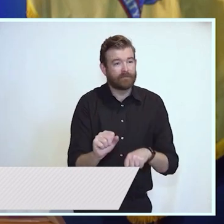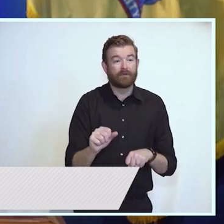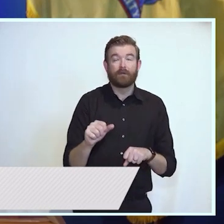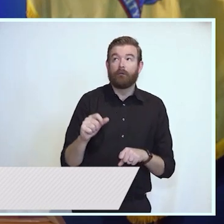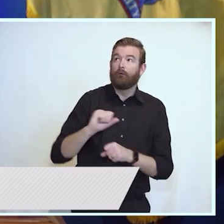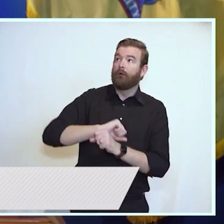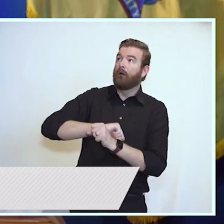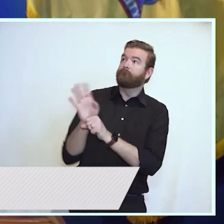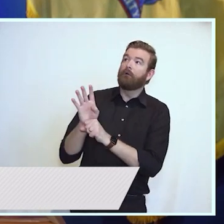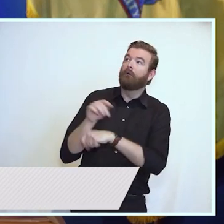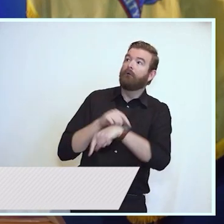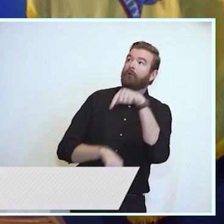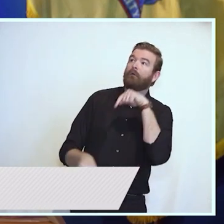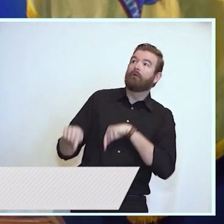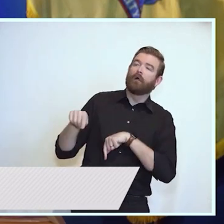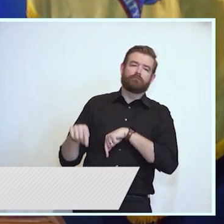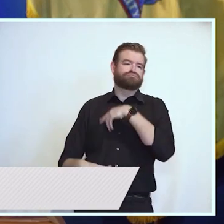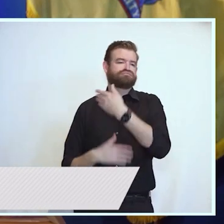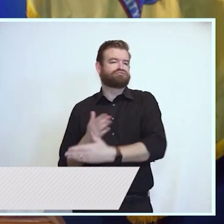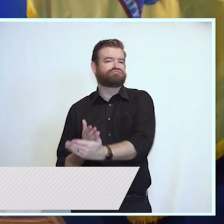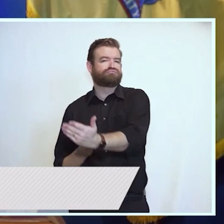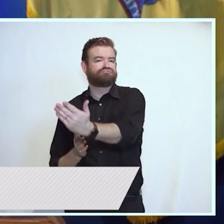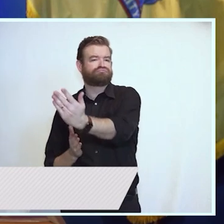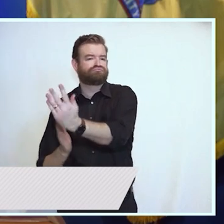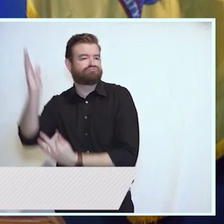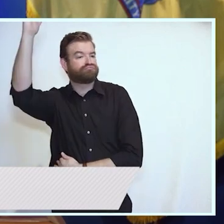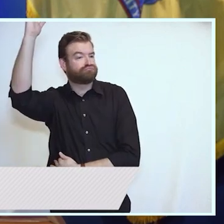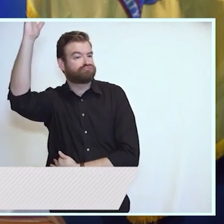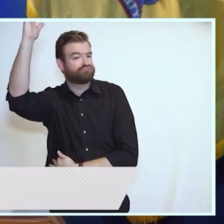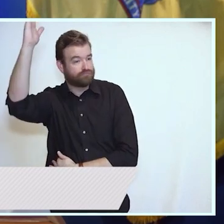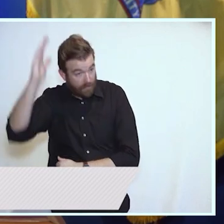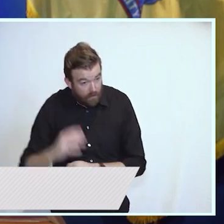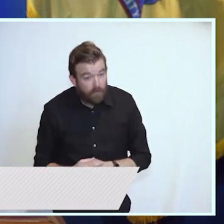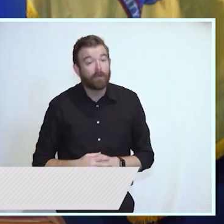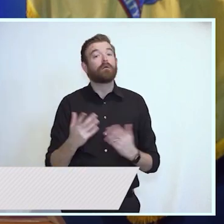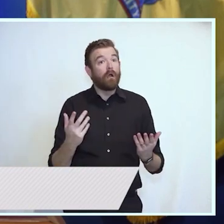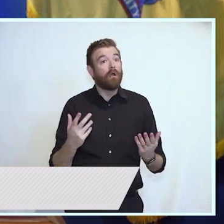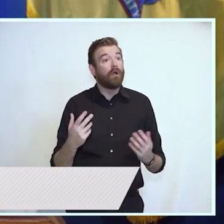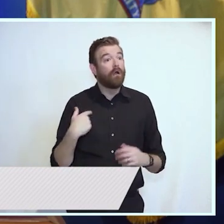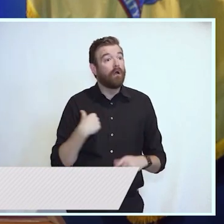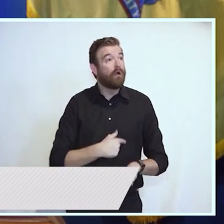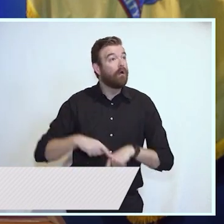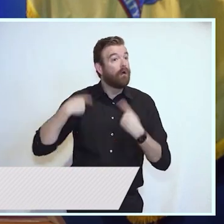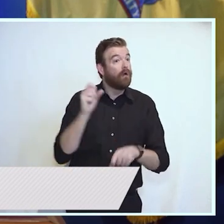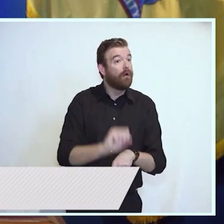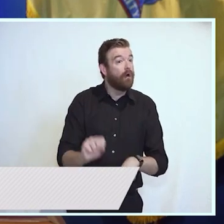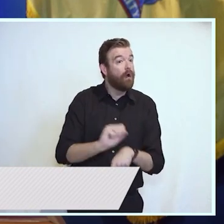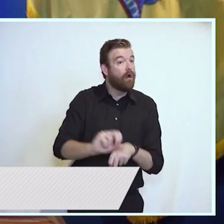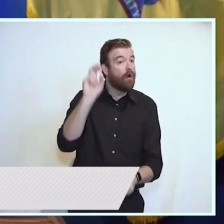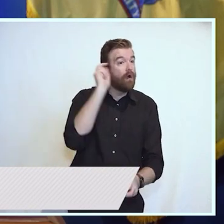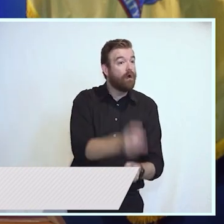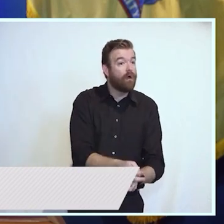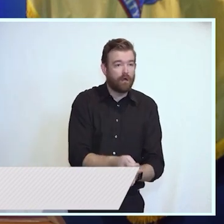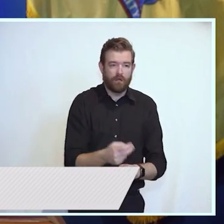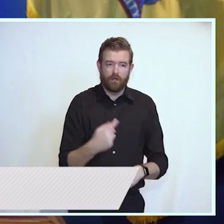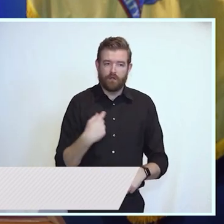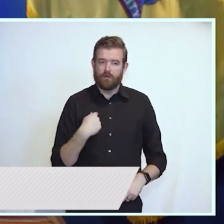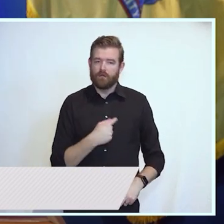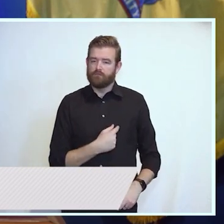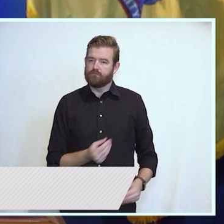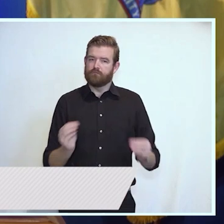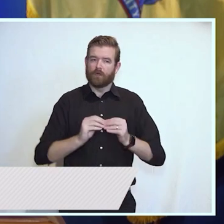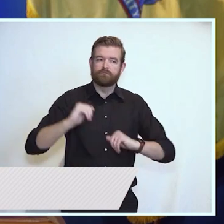from under the cloud of a global pandemic. And because of the hard work we've already put in to build a more